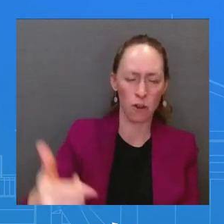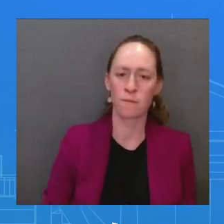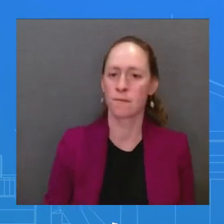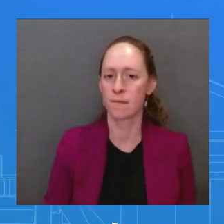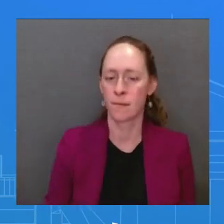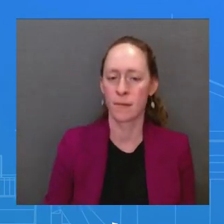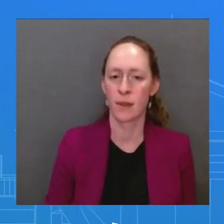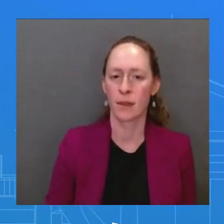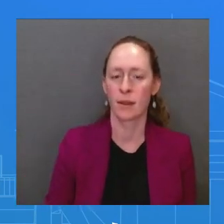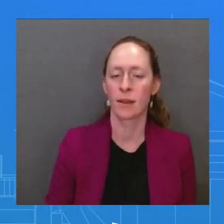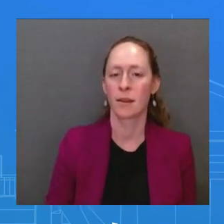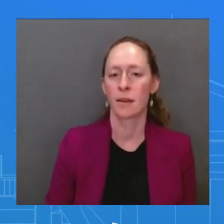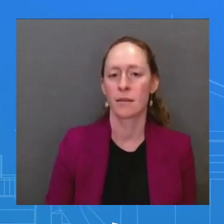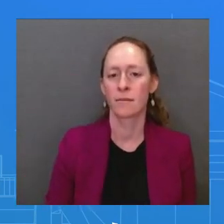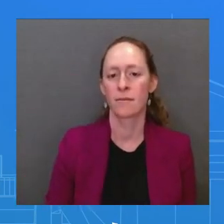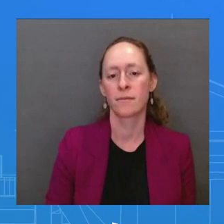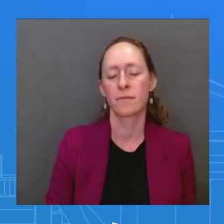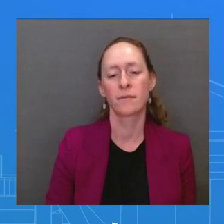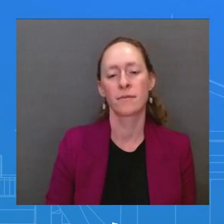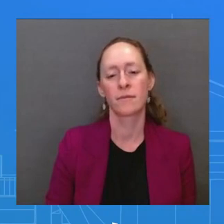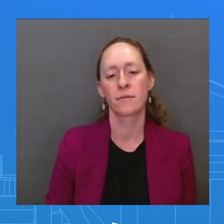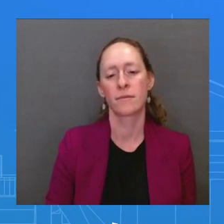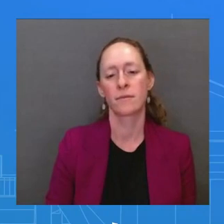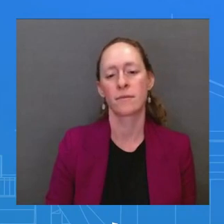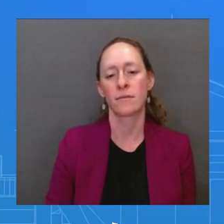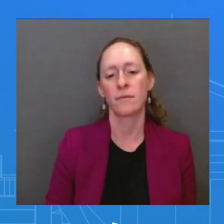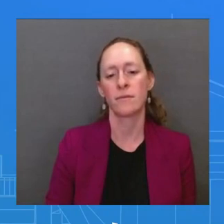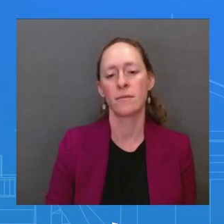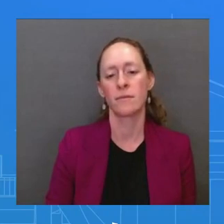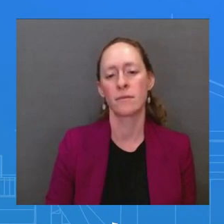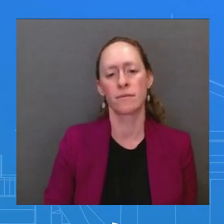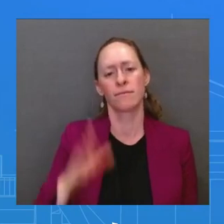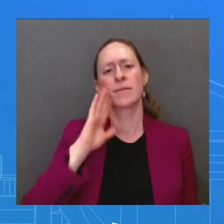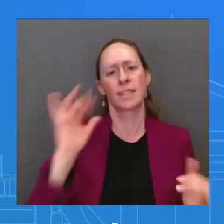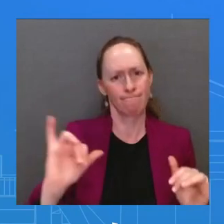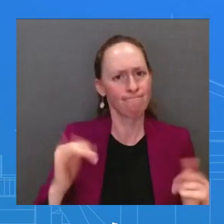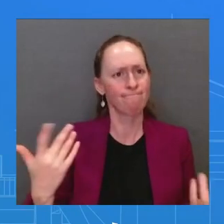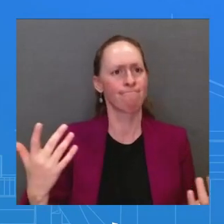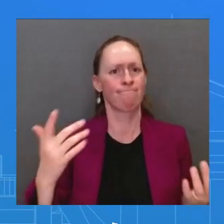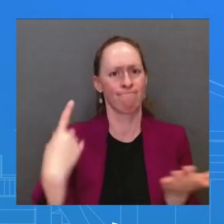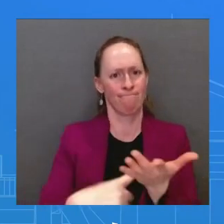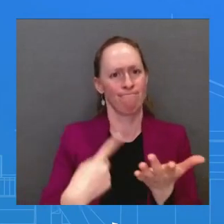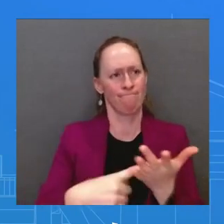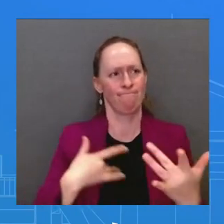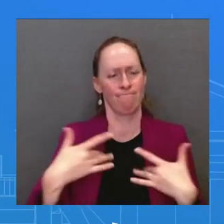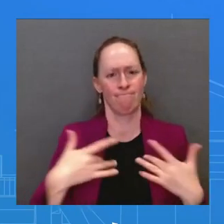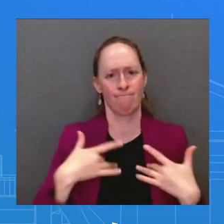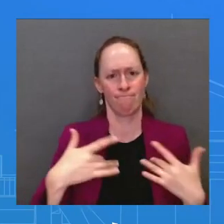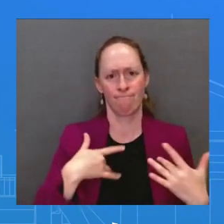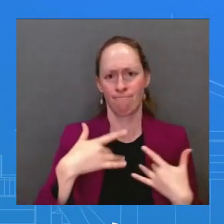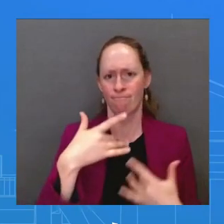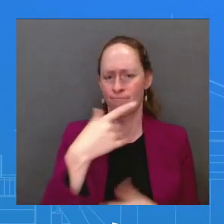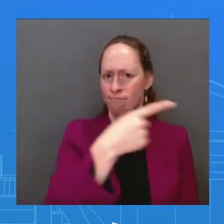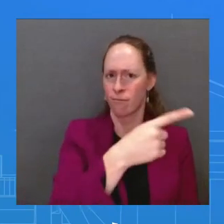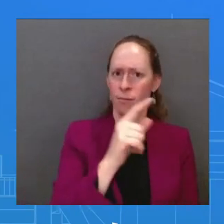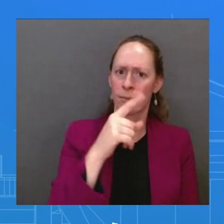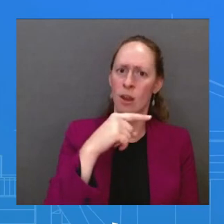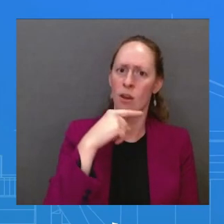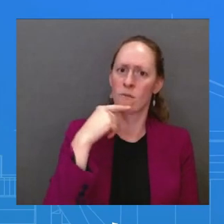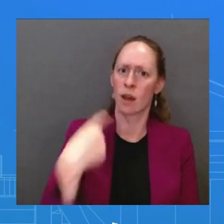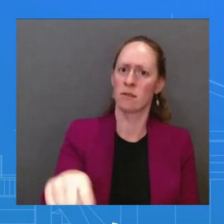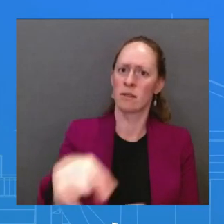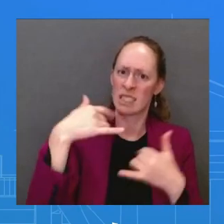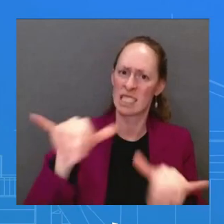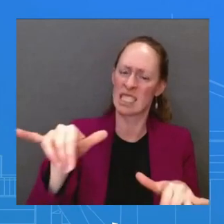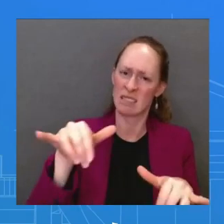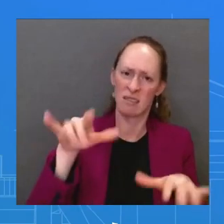and ongoing war in Ukraine. The reality is that Russia's illegal war has had devastating social and economic consequences, and the